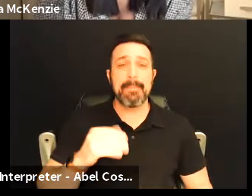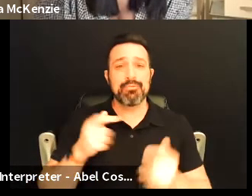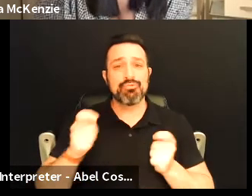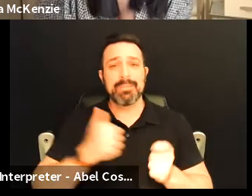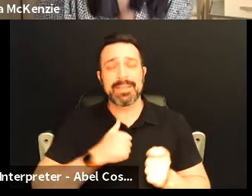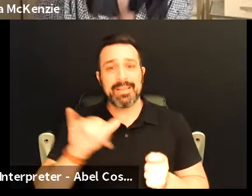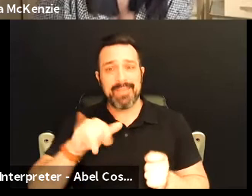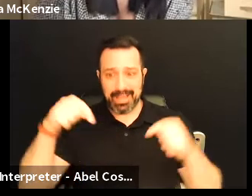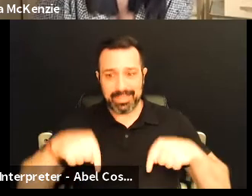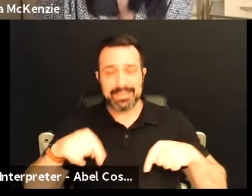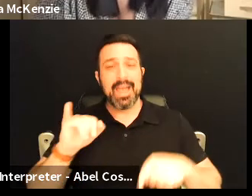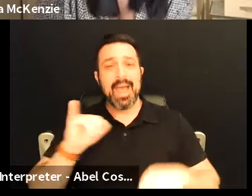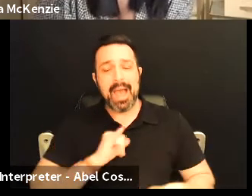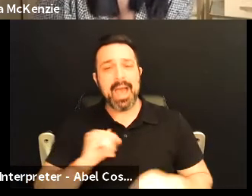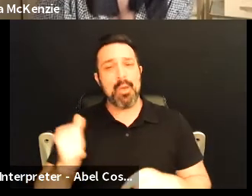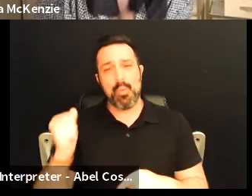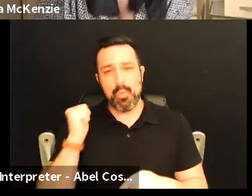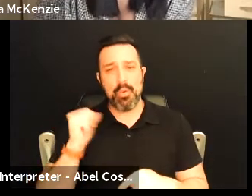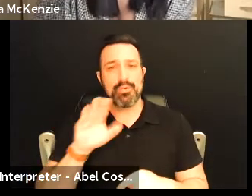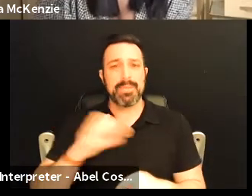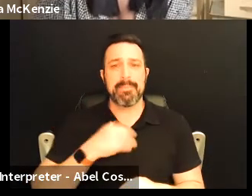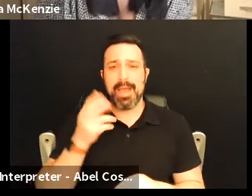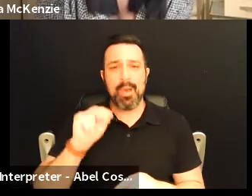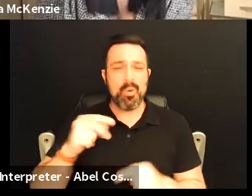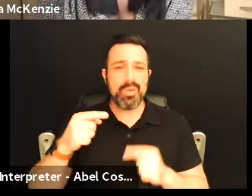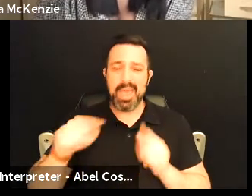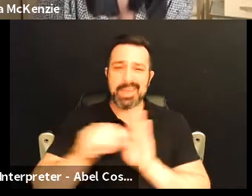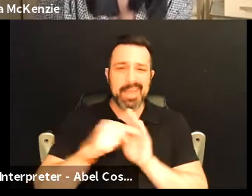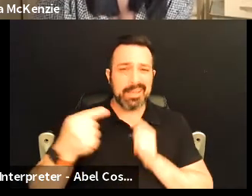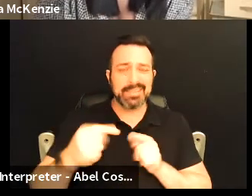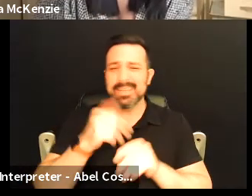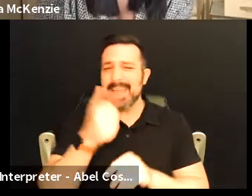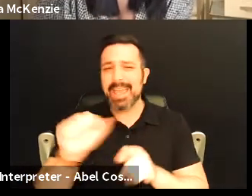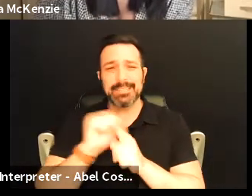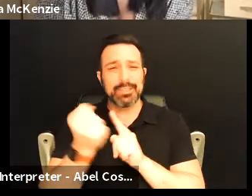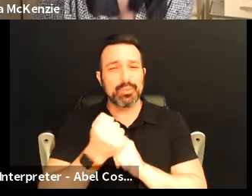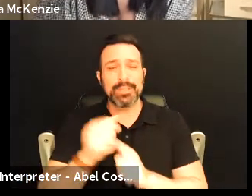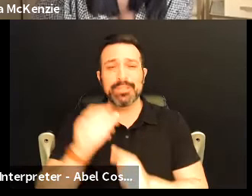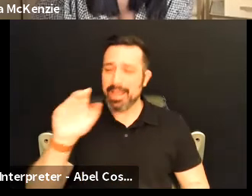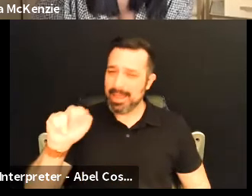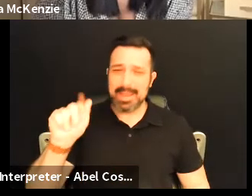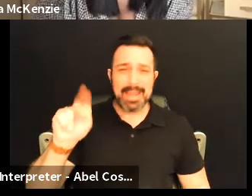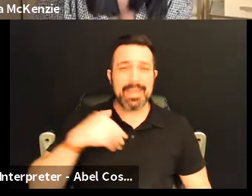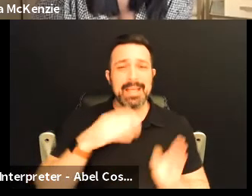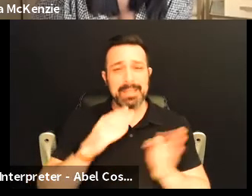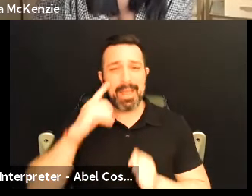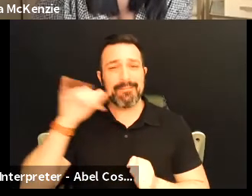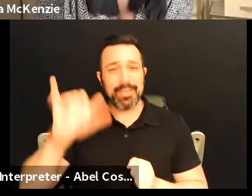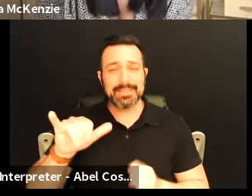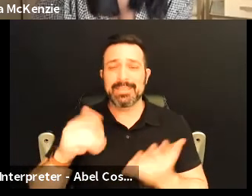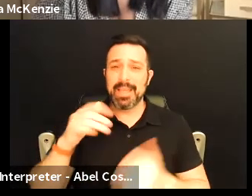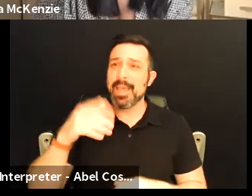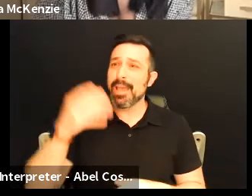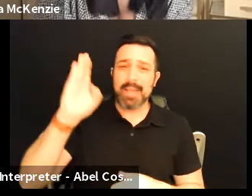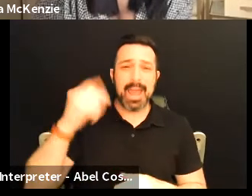myself like this and I won't be my own antagonist in any situation baby Nathan got a plan for this no God he got a plan for this